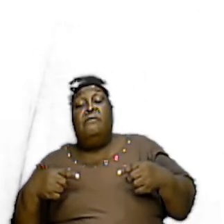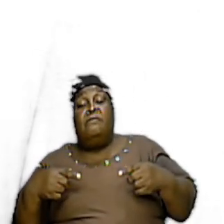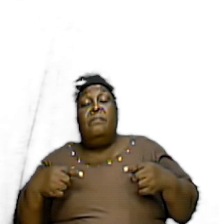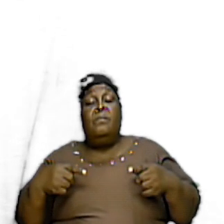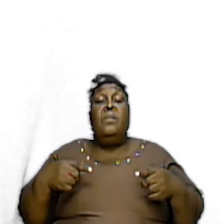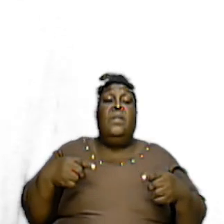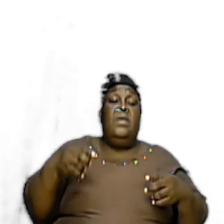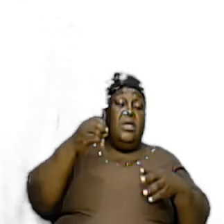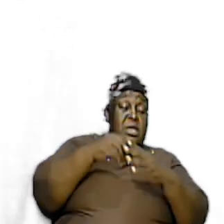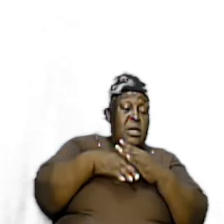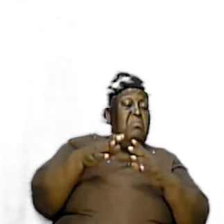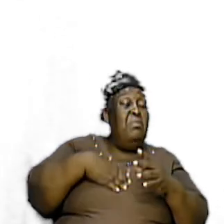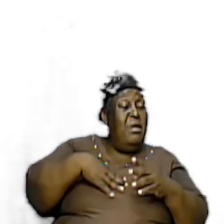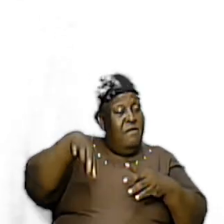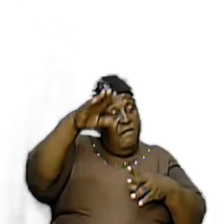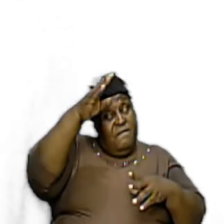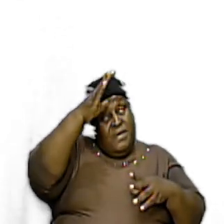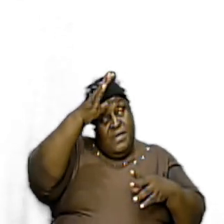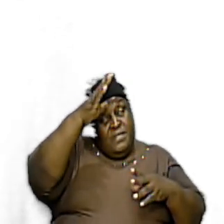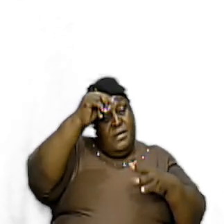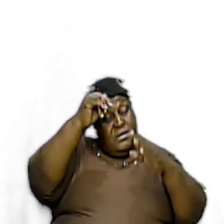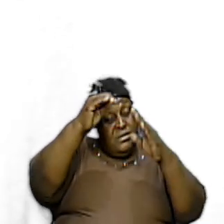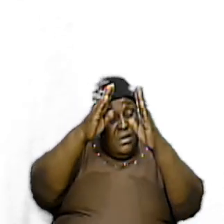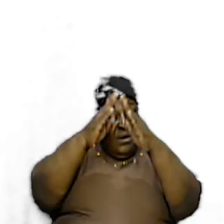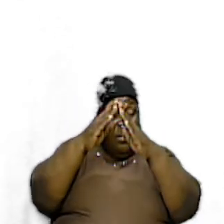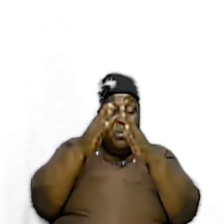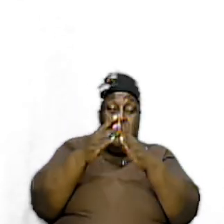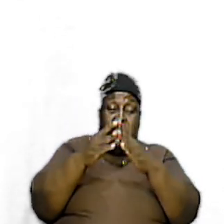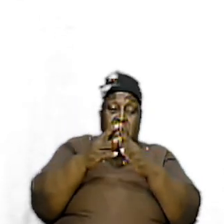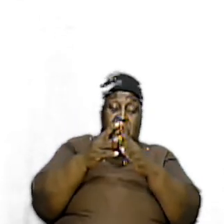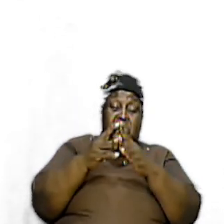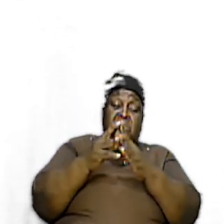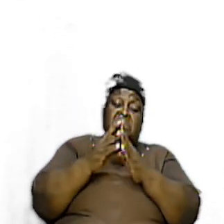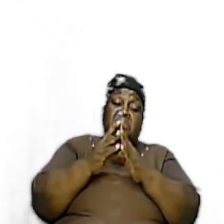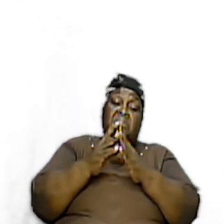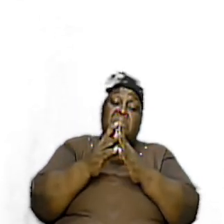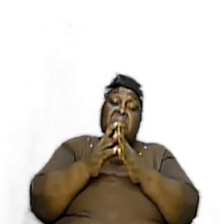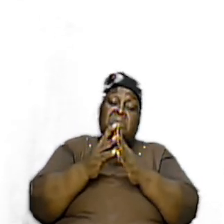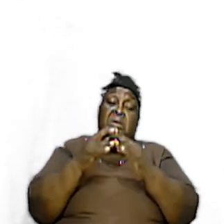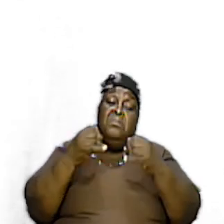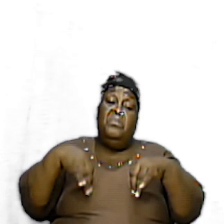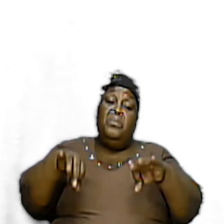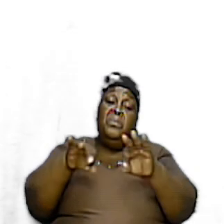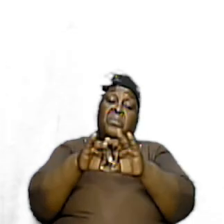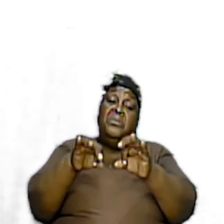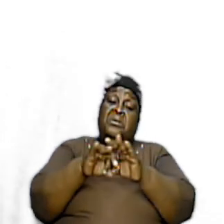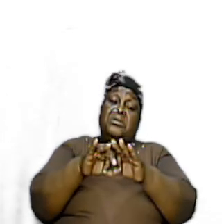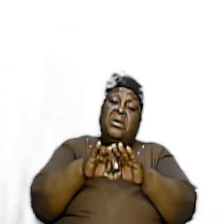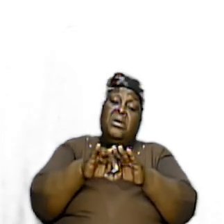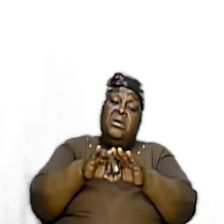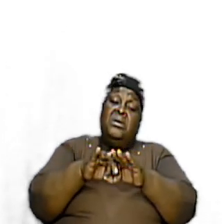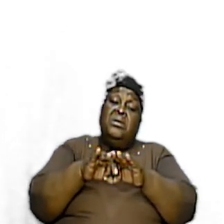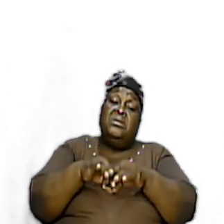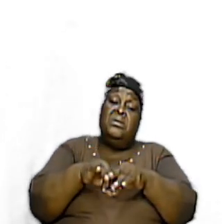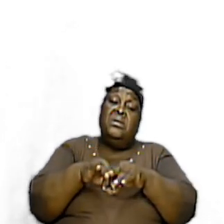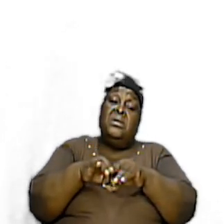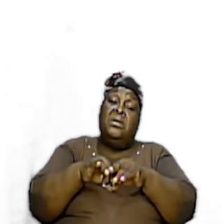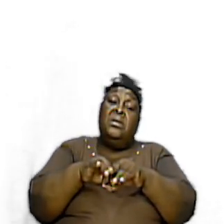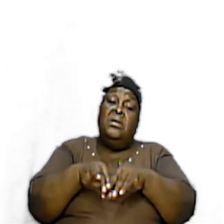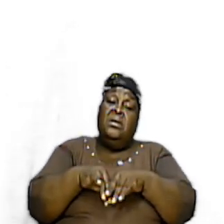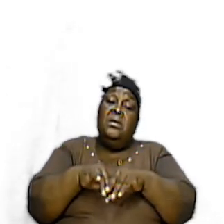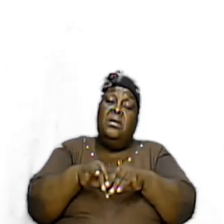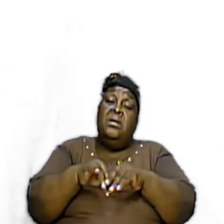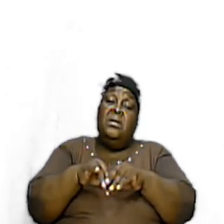In My Father's House Discipleship Course Is a Very Potent Point And I Really Have to Relate It We